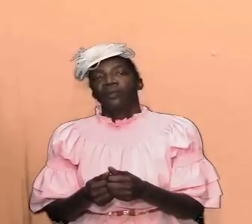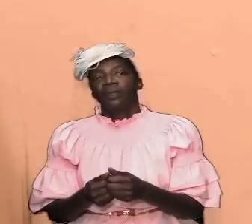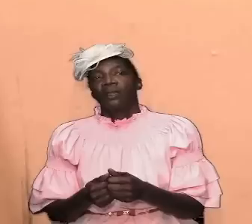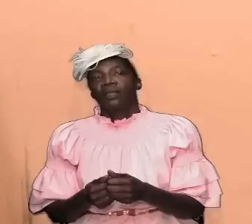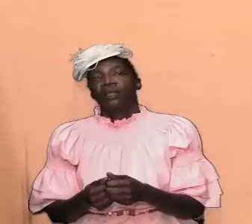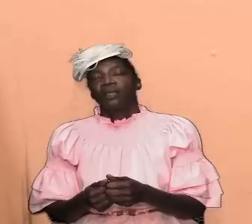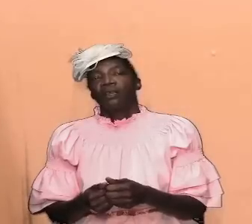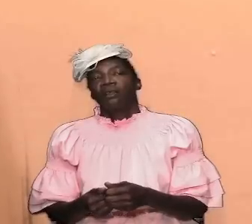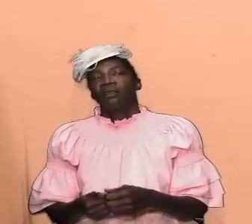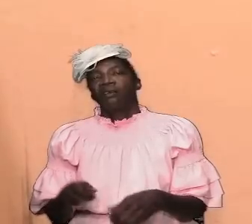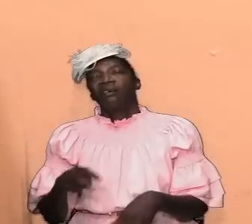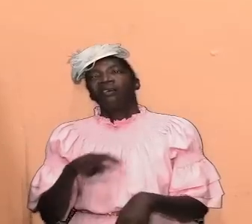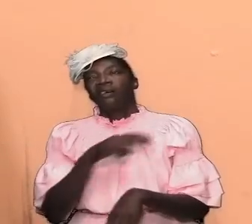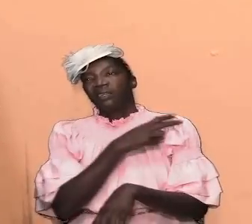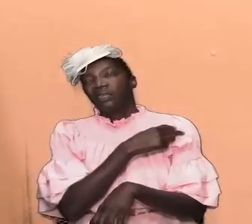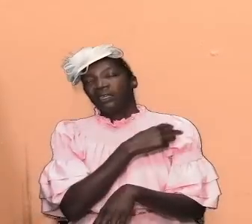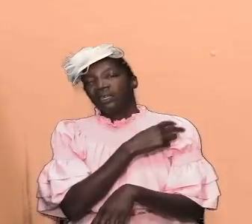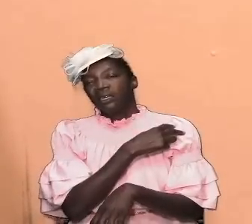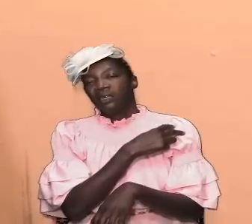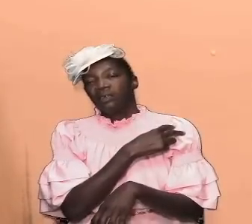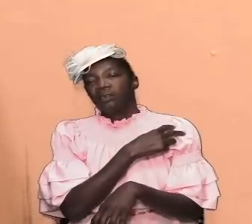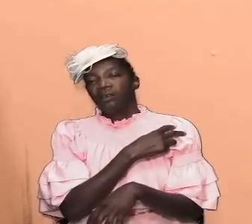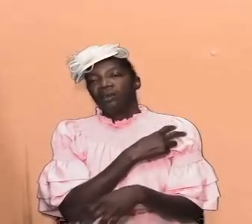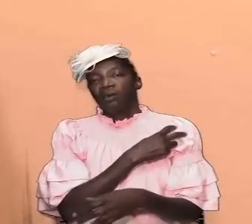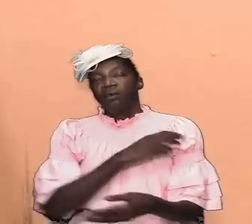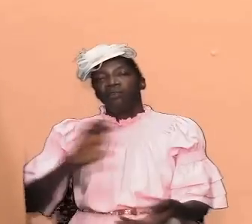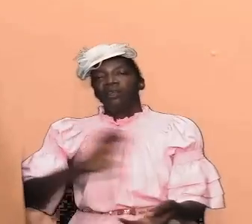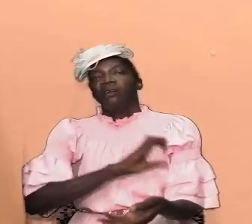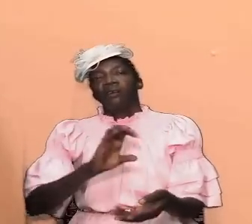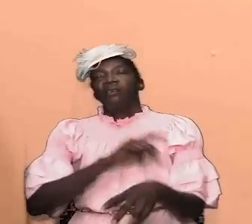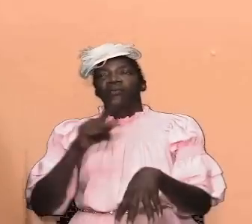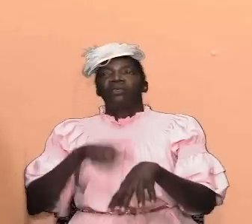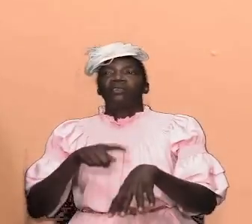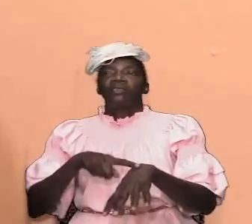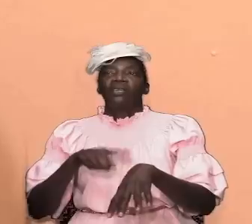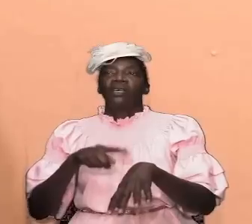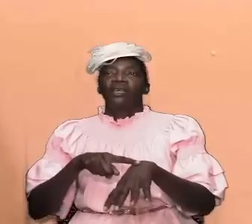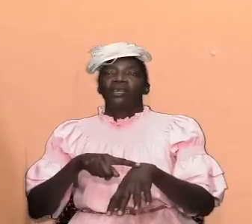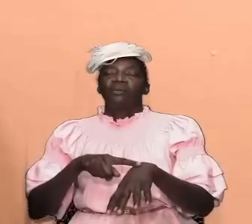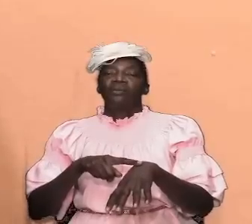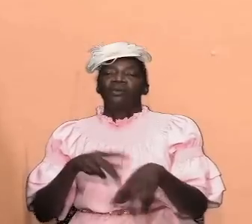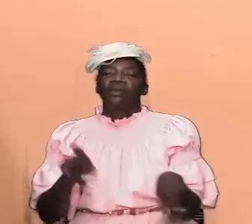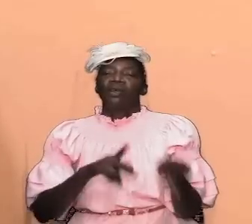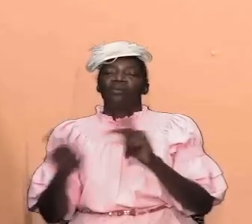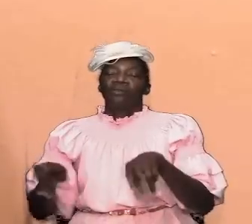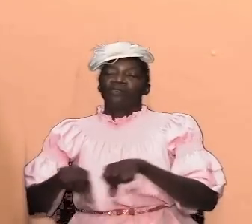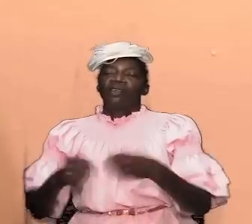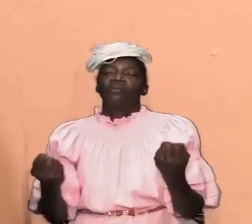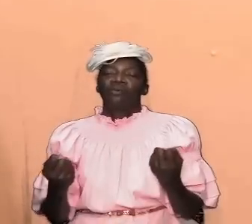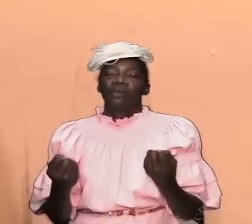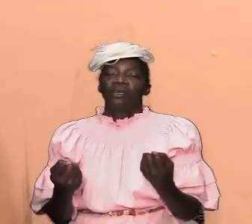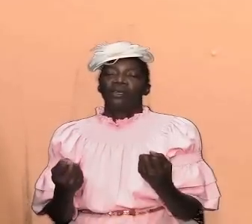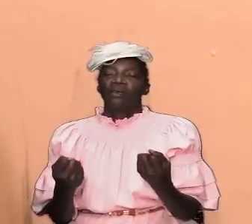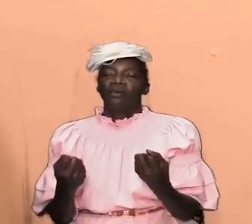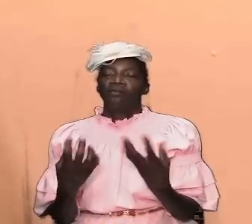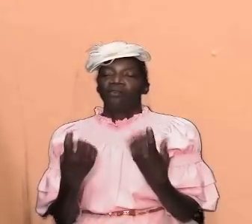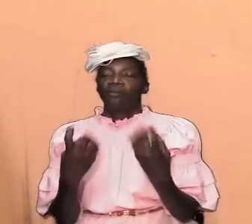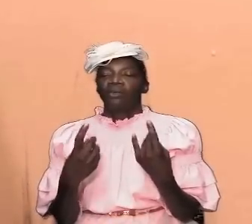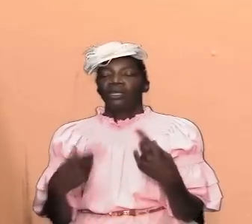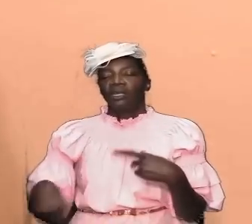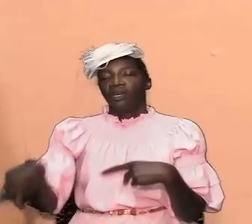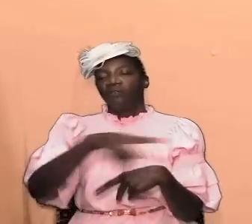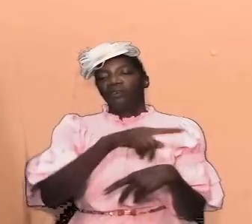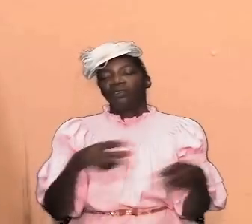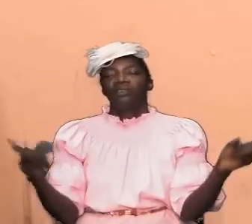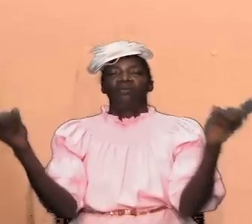the what you call the Christmas period it provided a break for many of us to meet up with